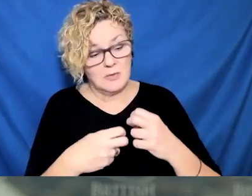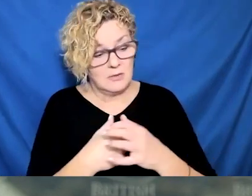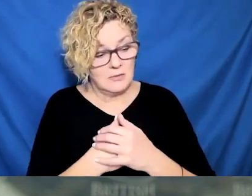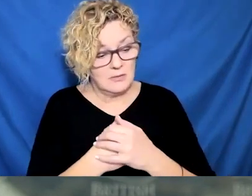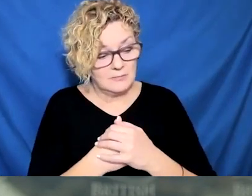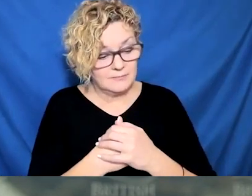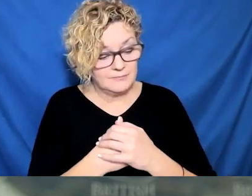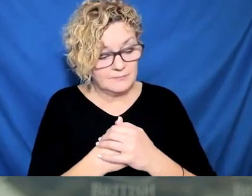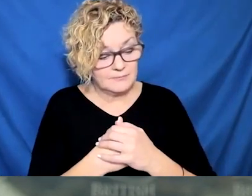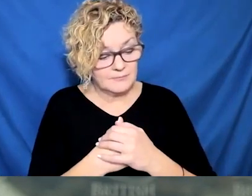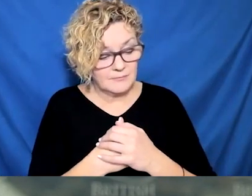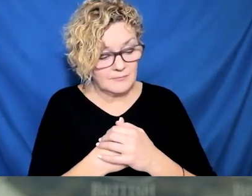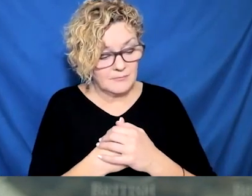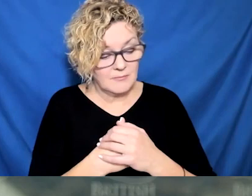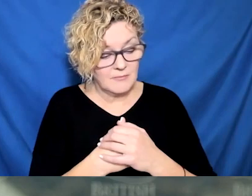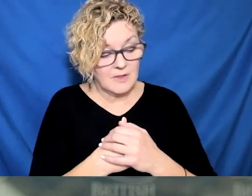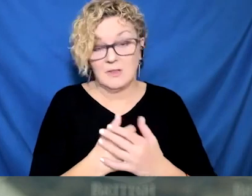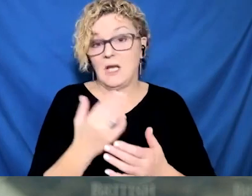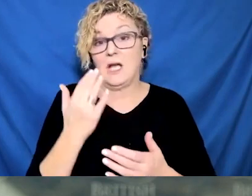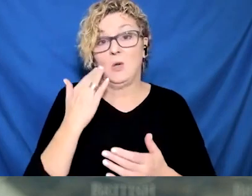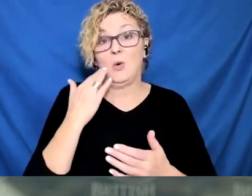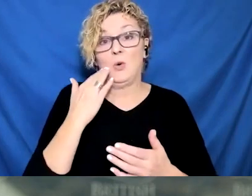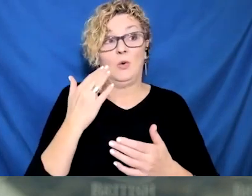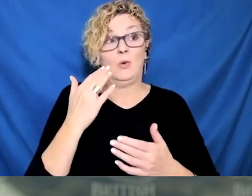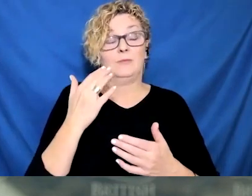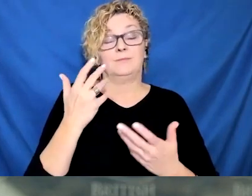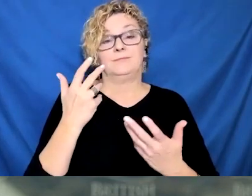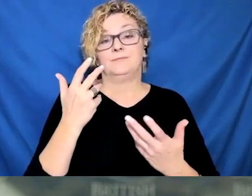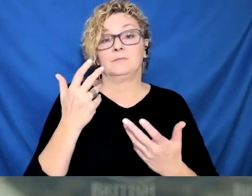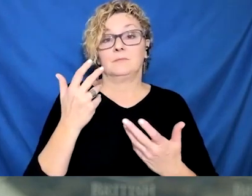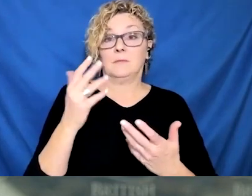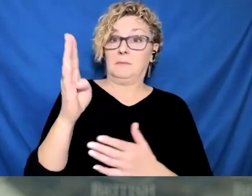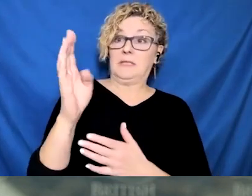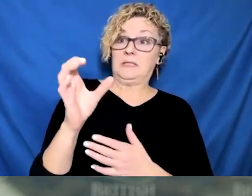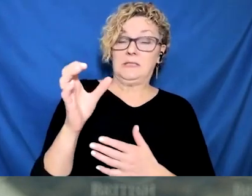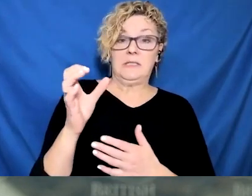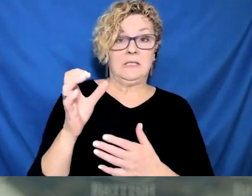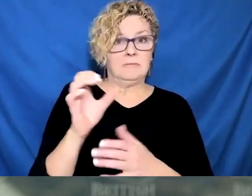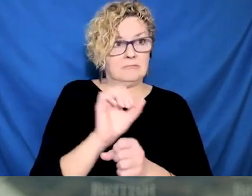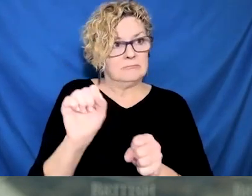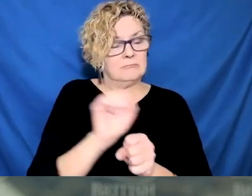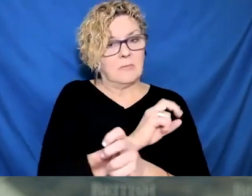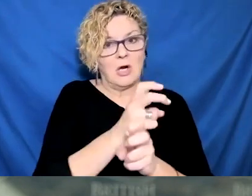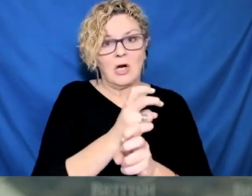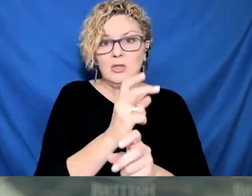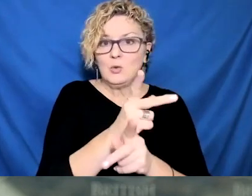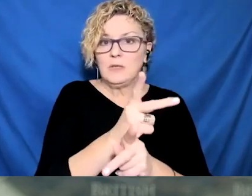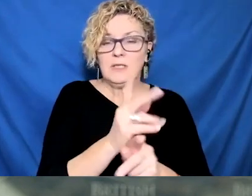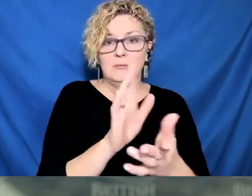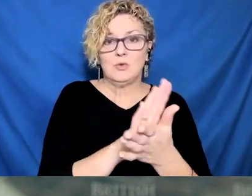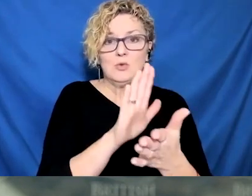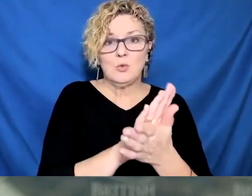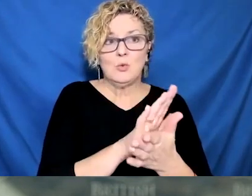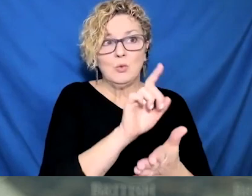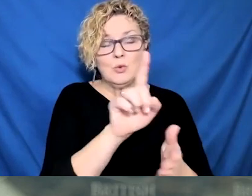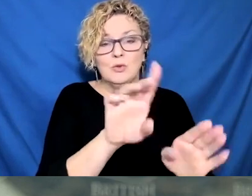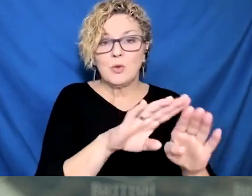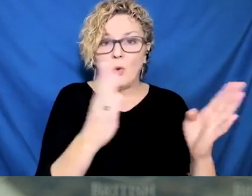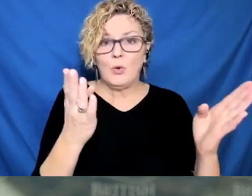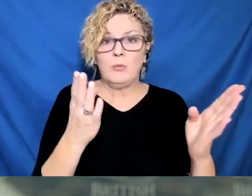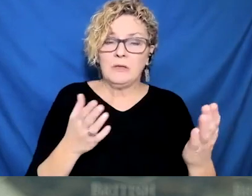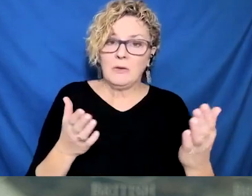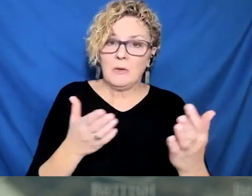Health and the School Board. That being said, it is necessary to recognize that we did not lot of with the